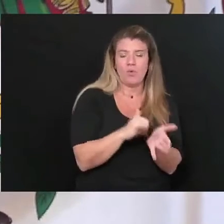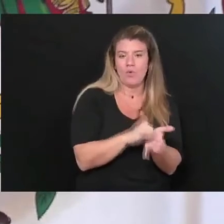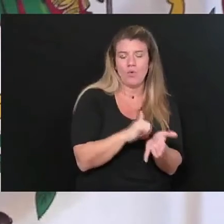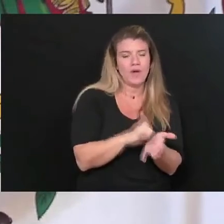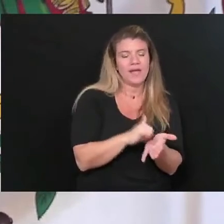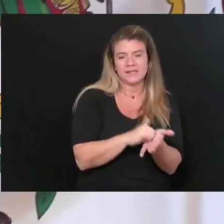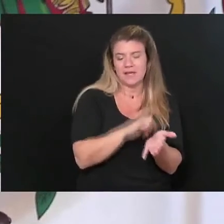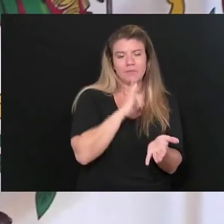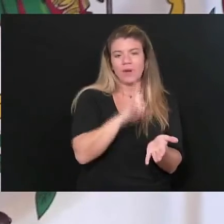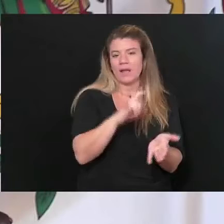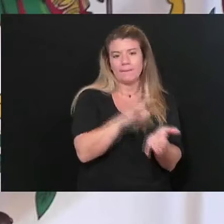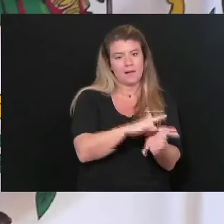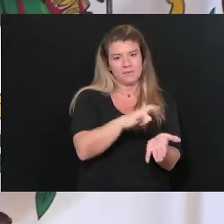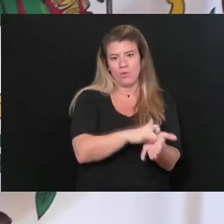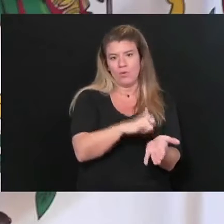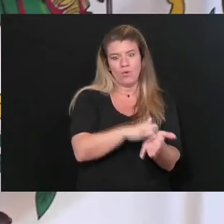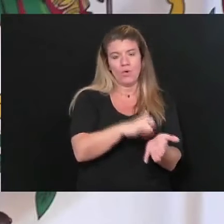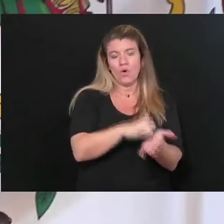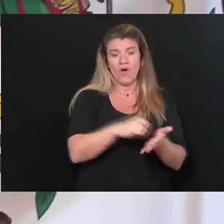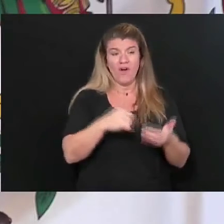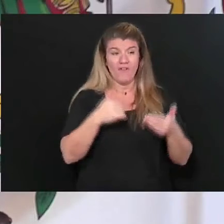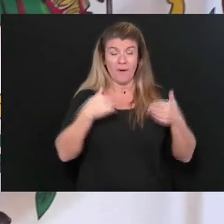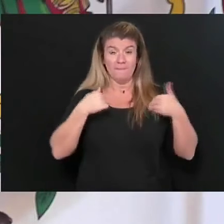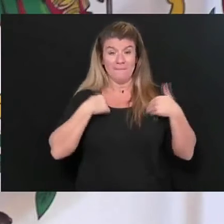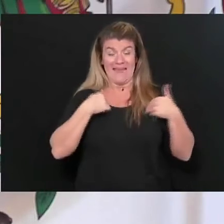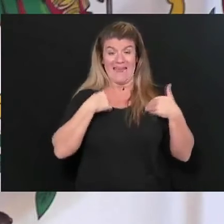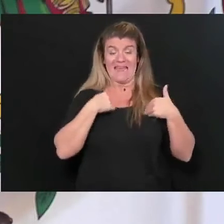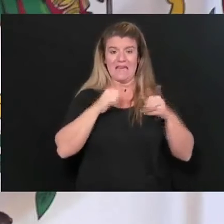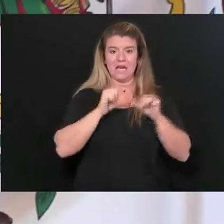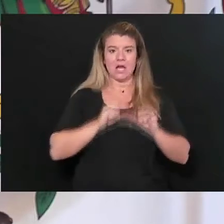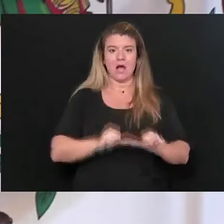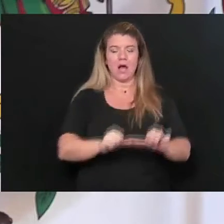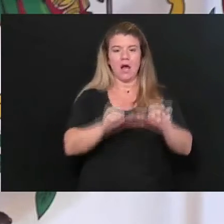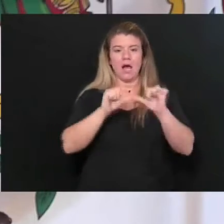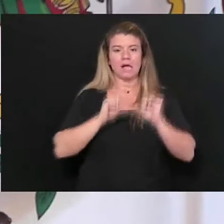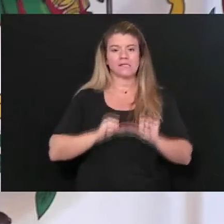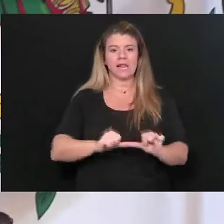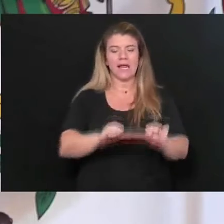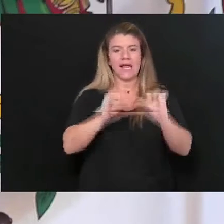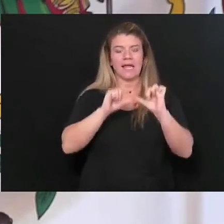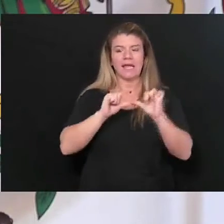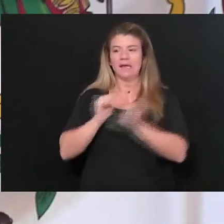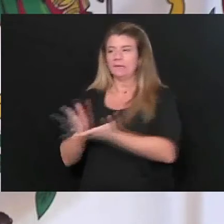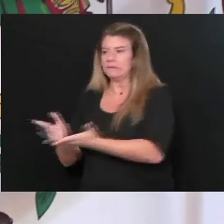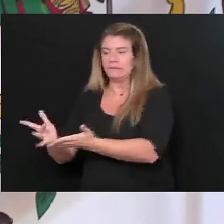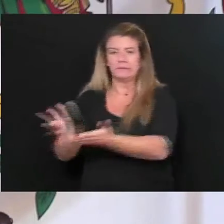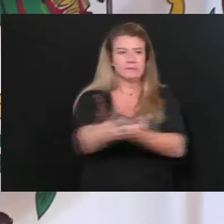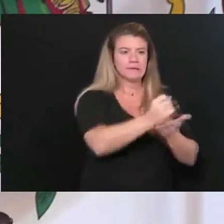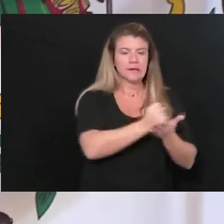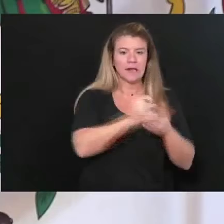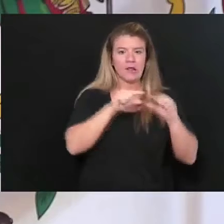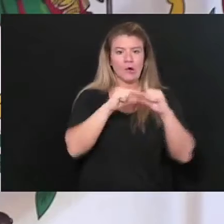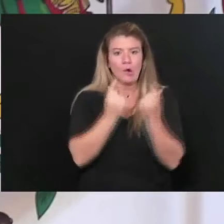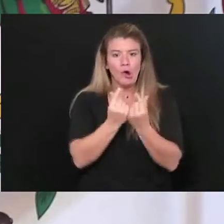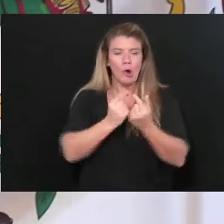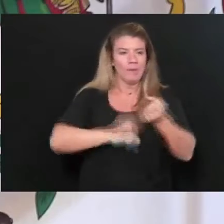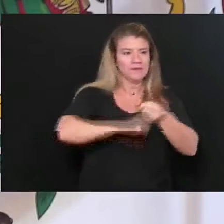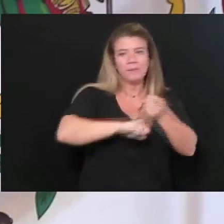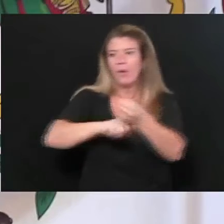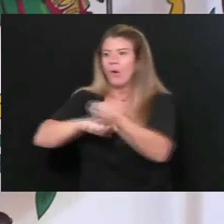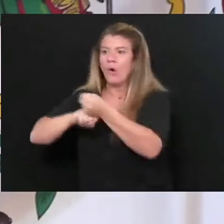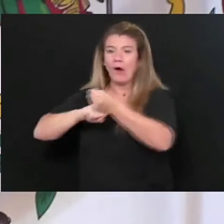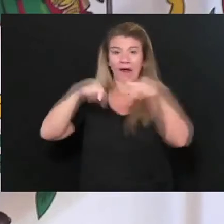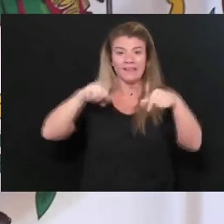impossible for me to constantly rah-rah the troops and everything and make it just perfect.